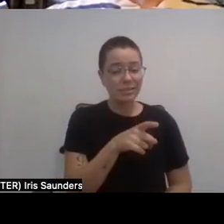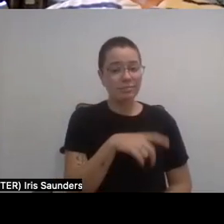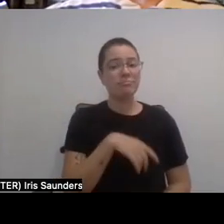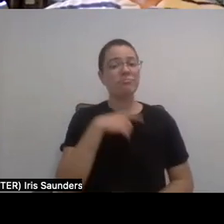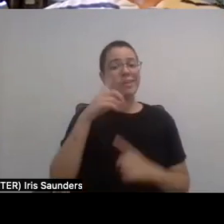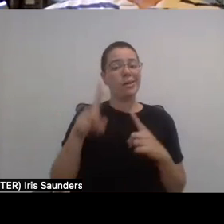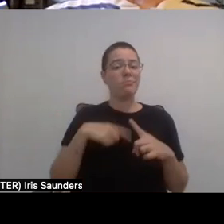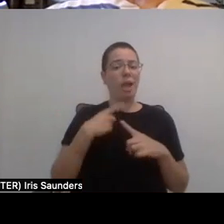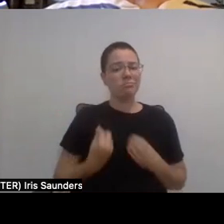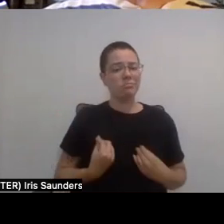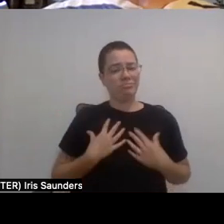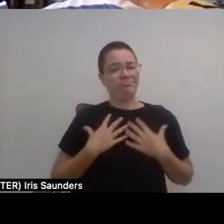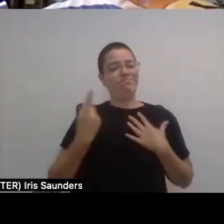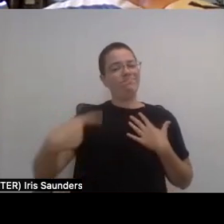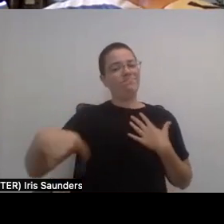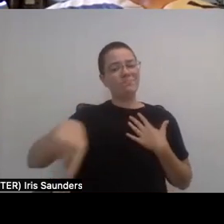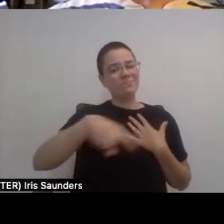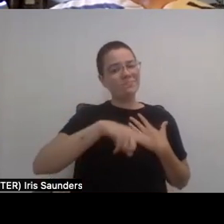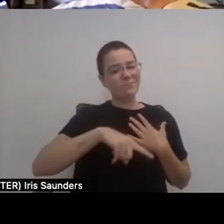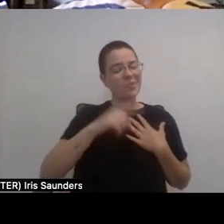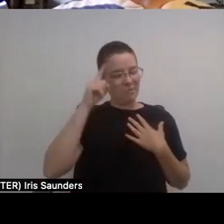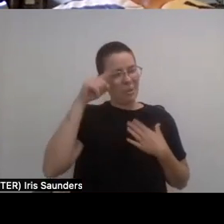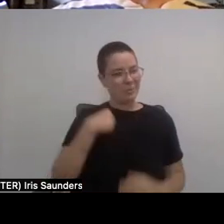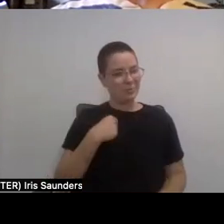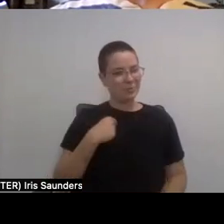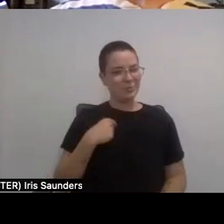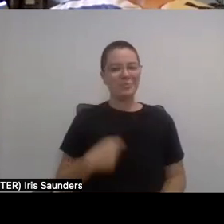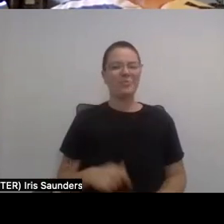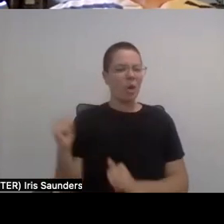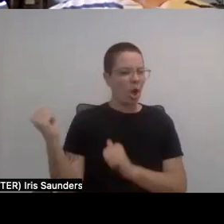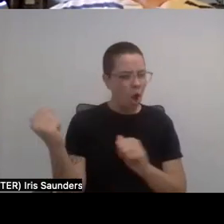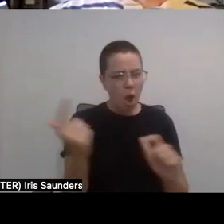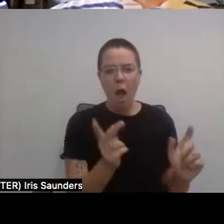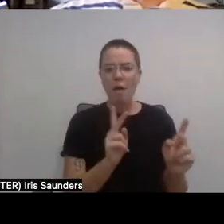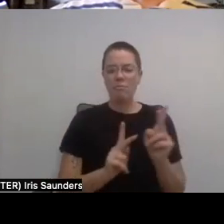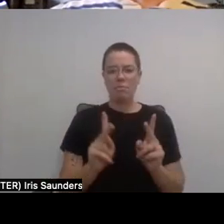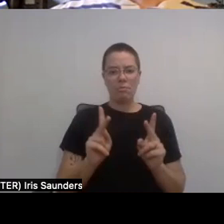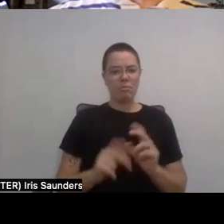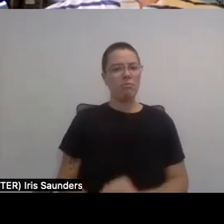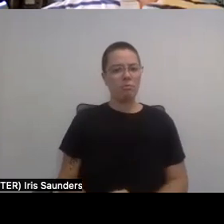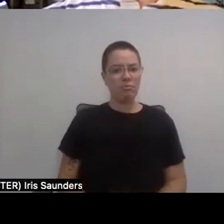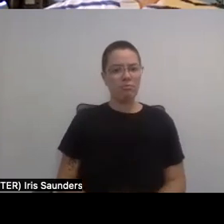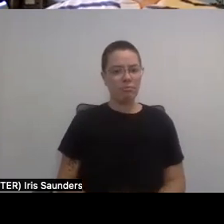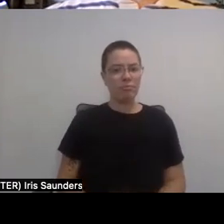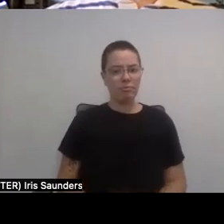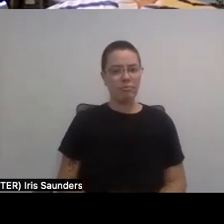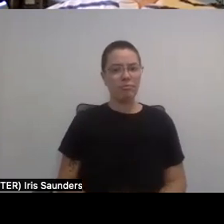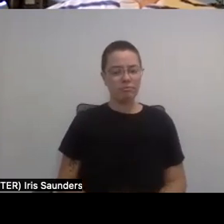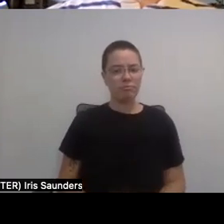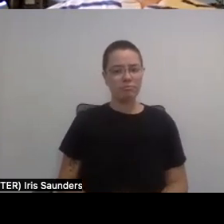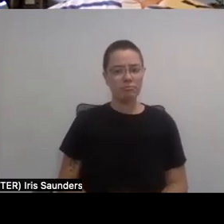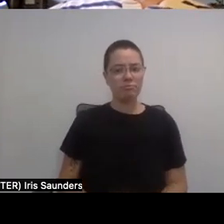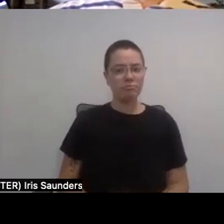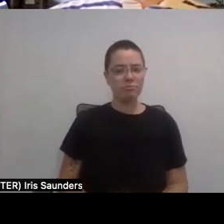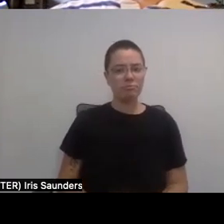about inspiring people. That's part of it, you know, for me and all people, because I think I used to,